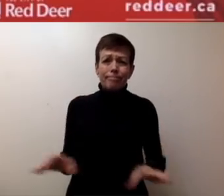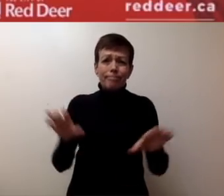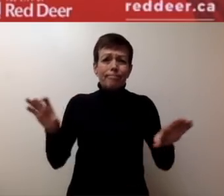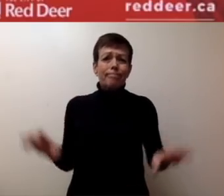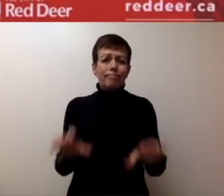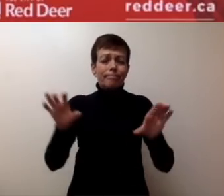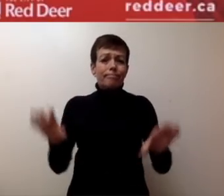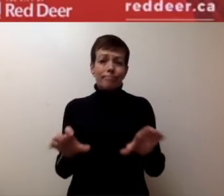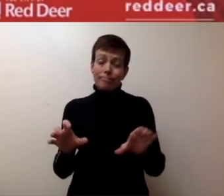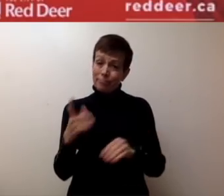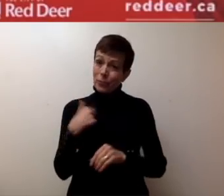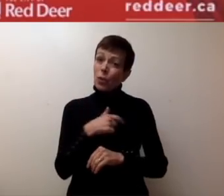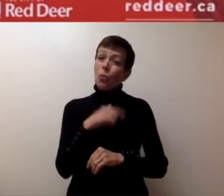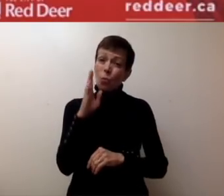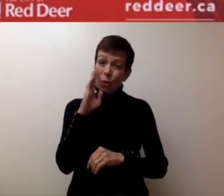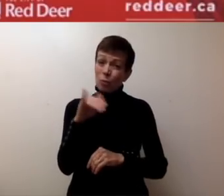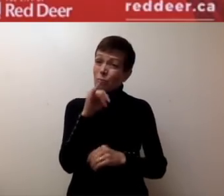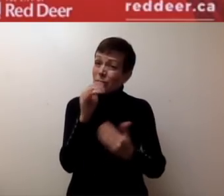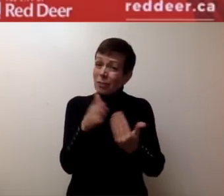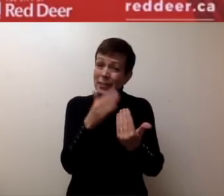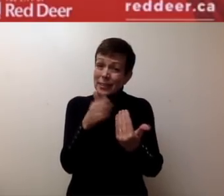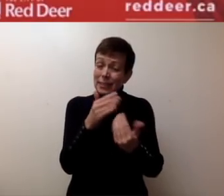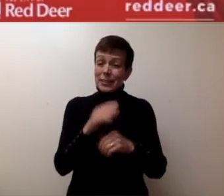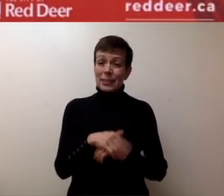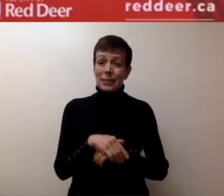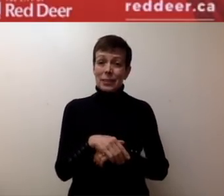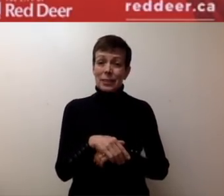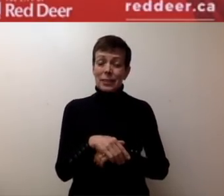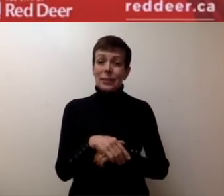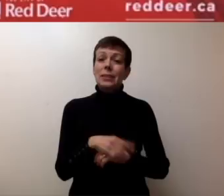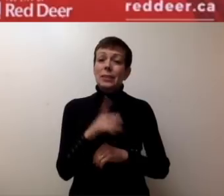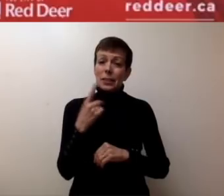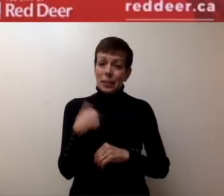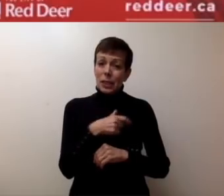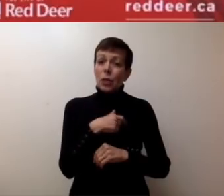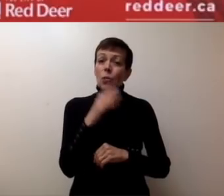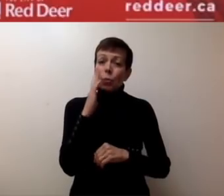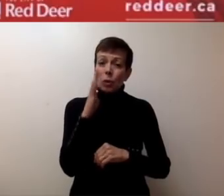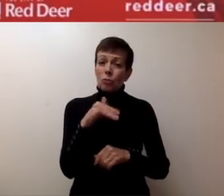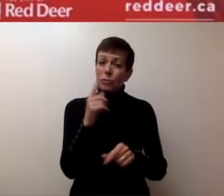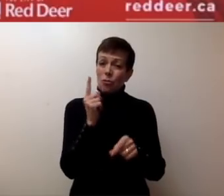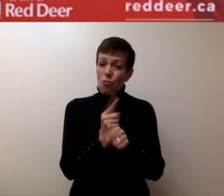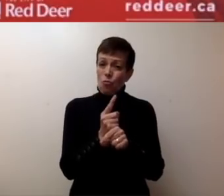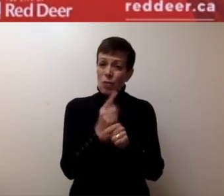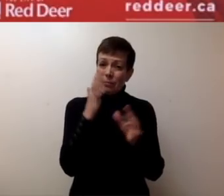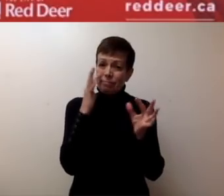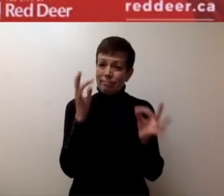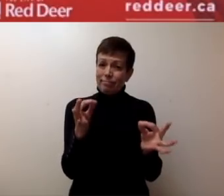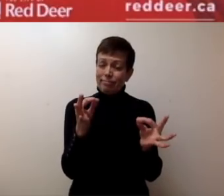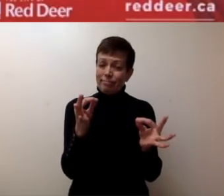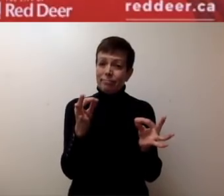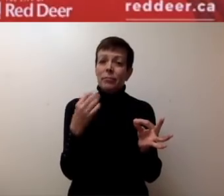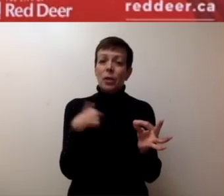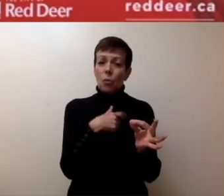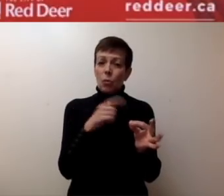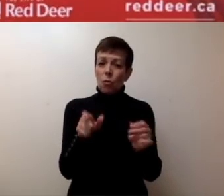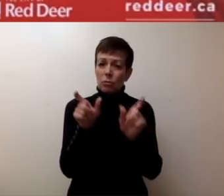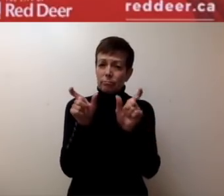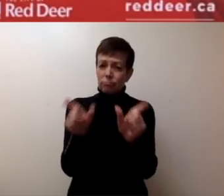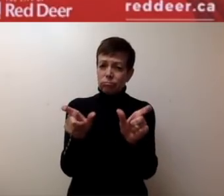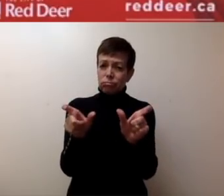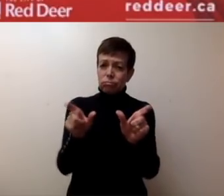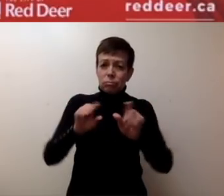Emergency Operations Centre has emphasized, that we are doing the right thing to stop the spread of COVID-19 here in Red Deer.